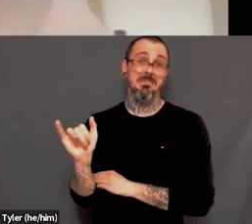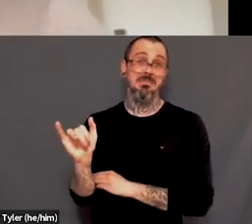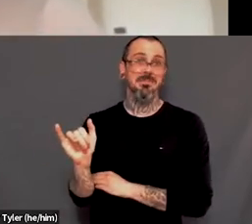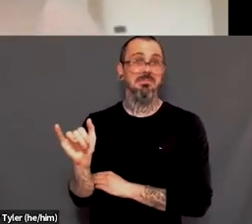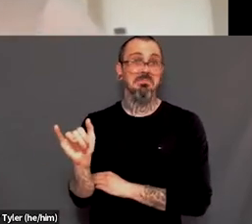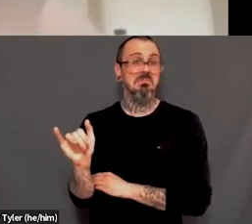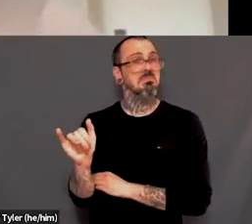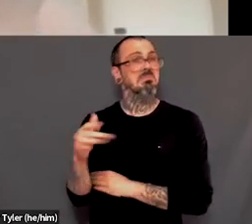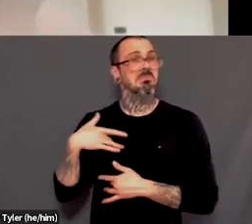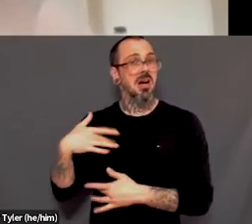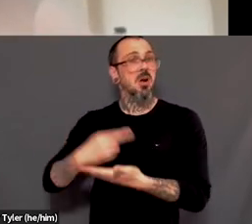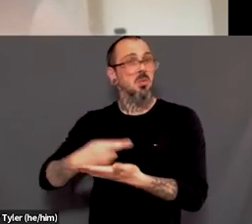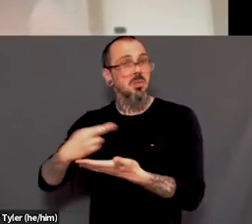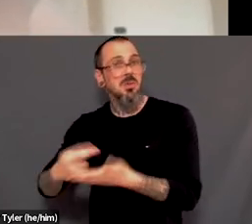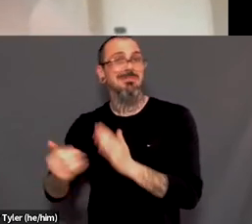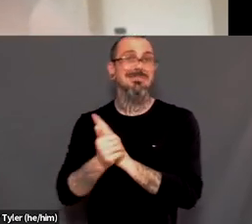areas.